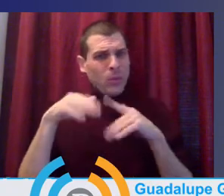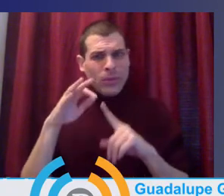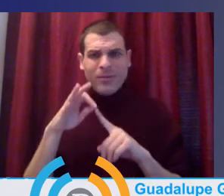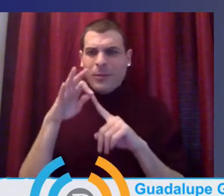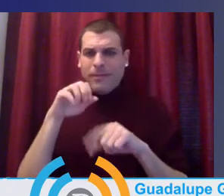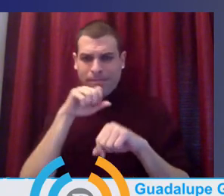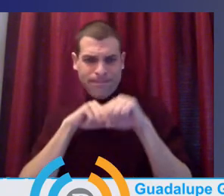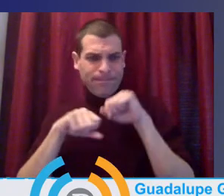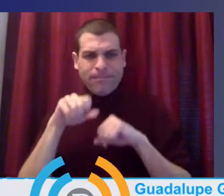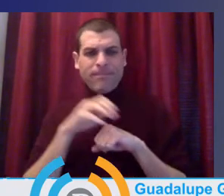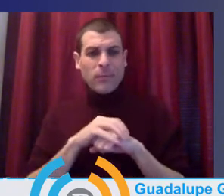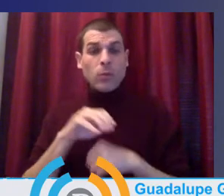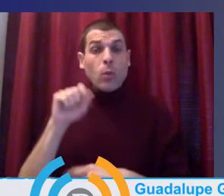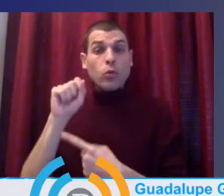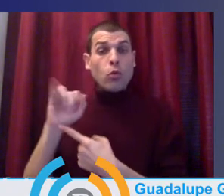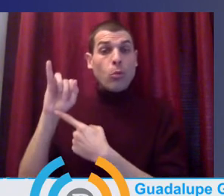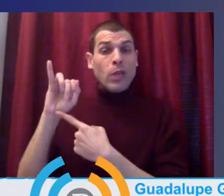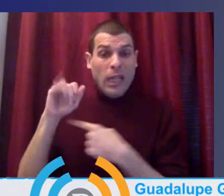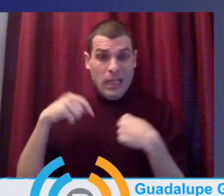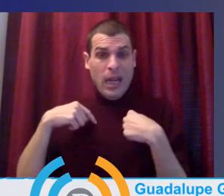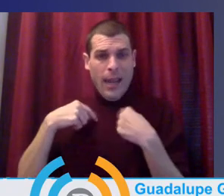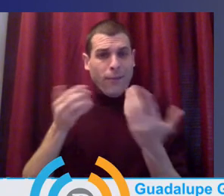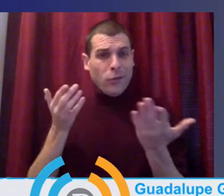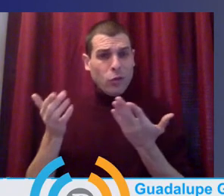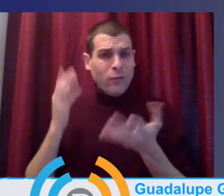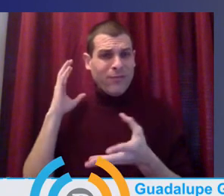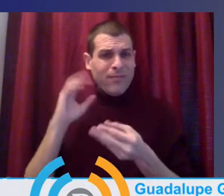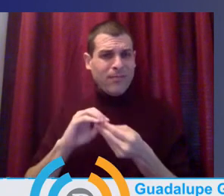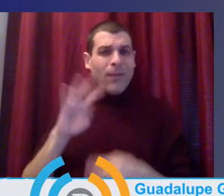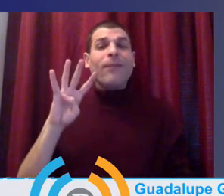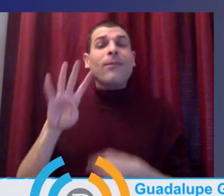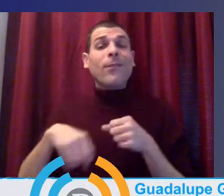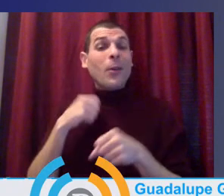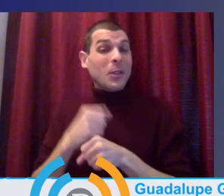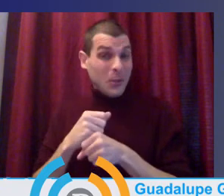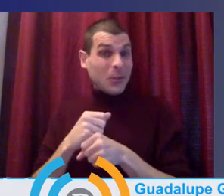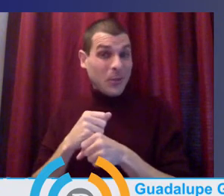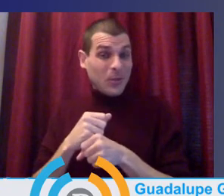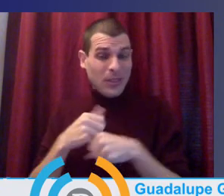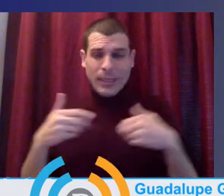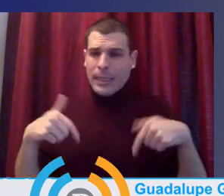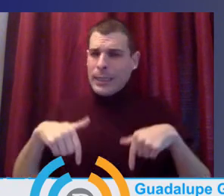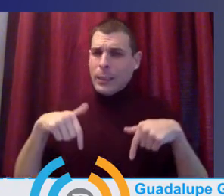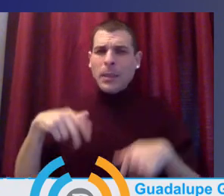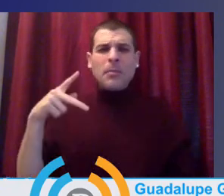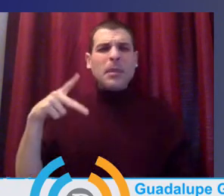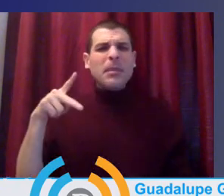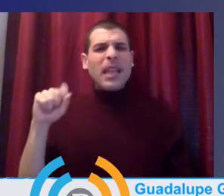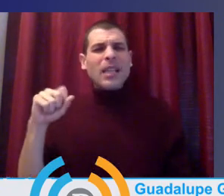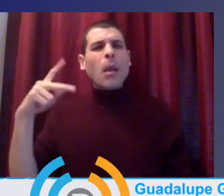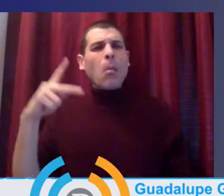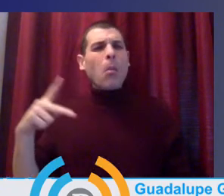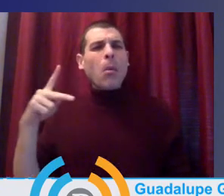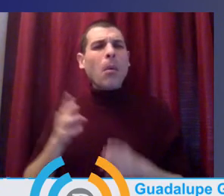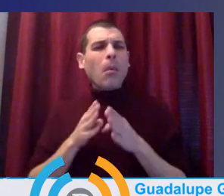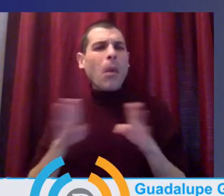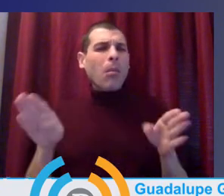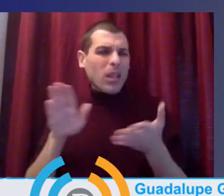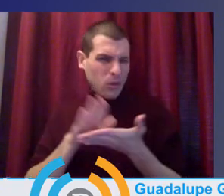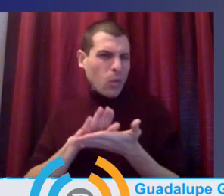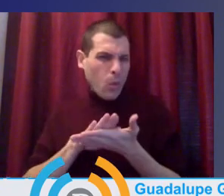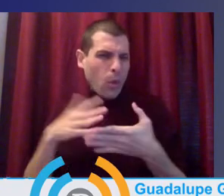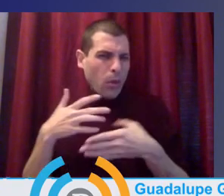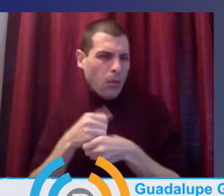in the superintendent role in Portland Public Schools and as leader of a complex system. know,